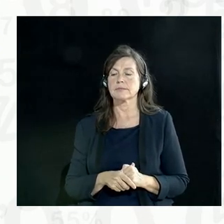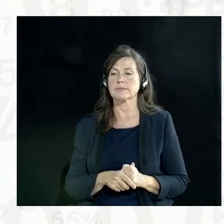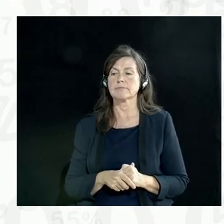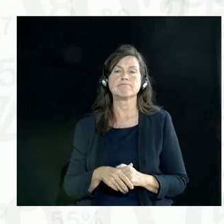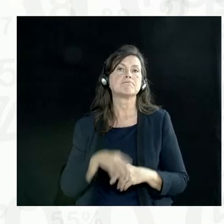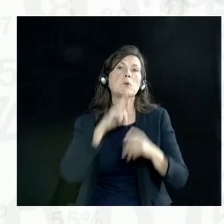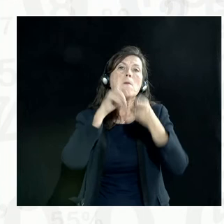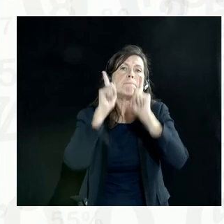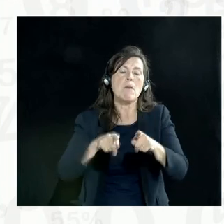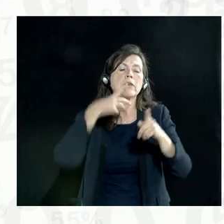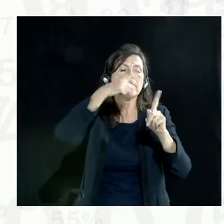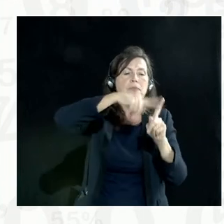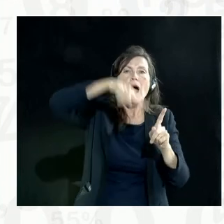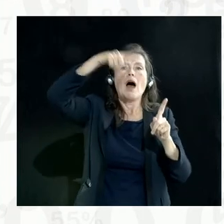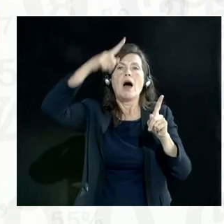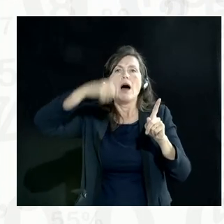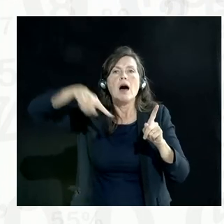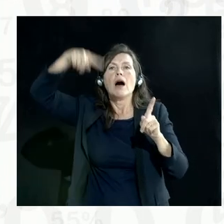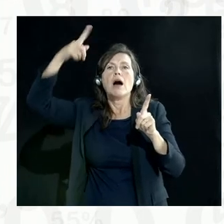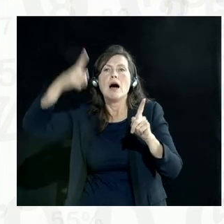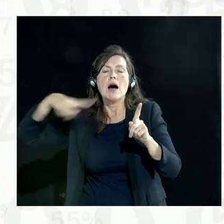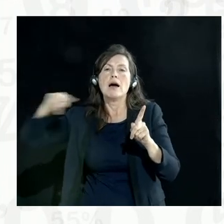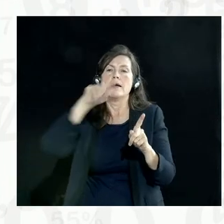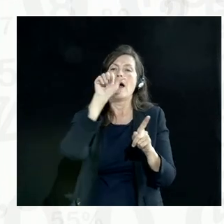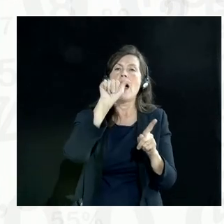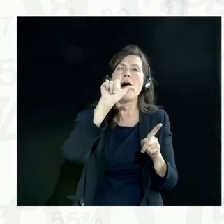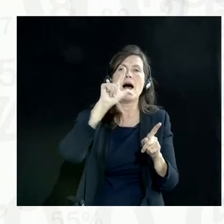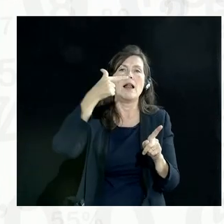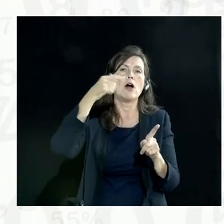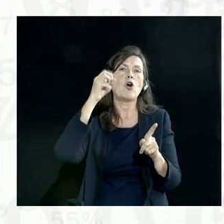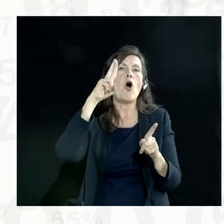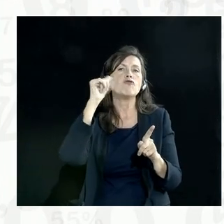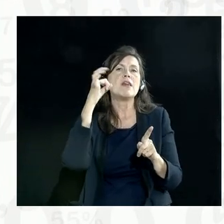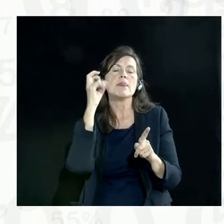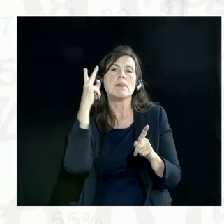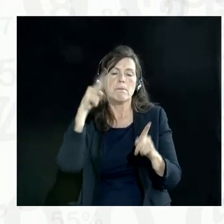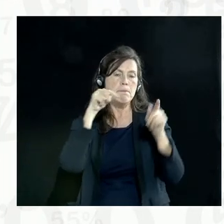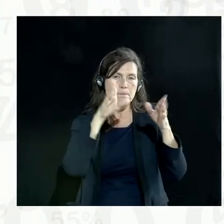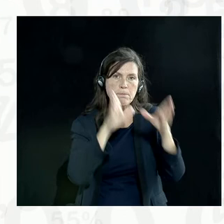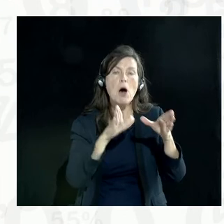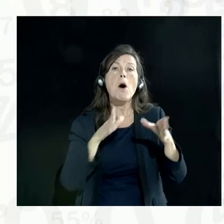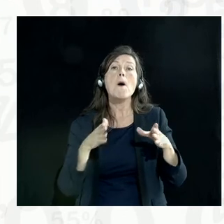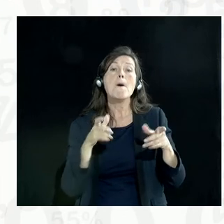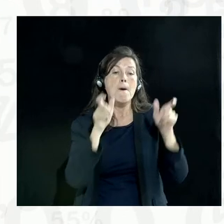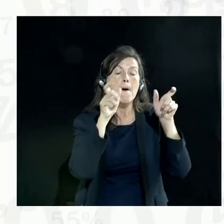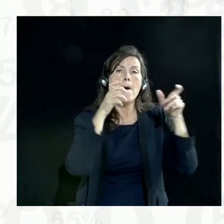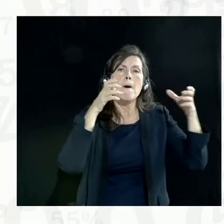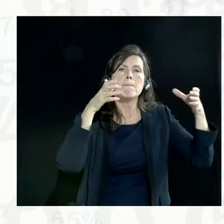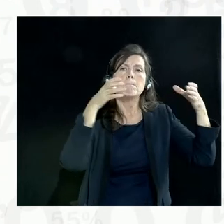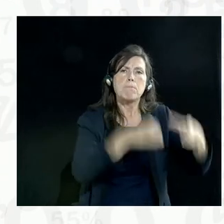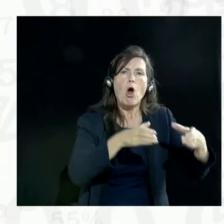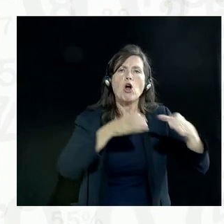algorithmic accountability or legal accountability for running a blockchain system, and a blockchain system is by design